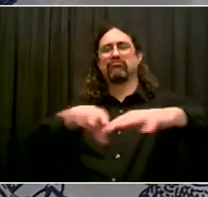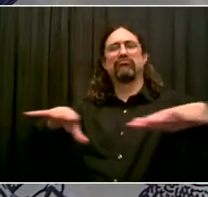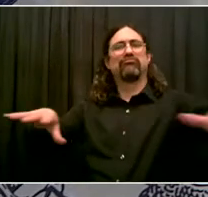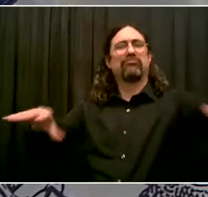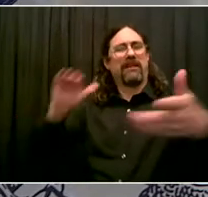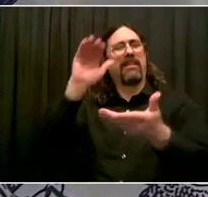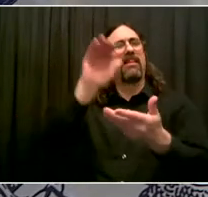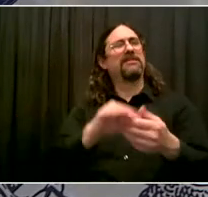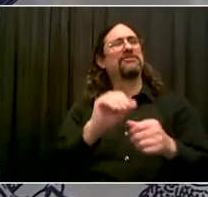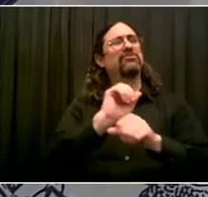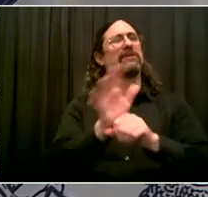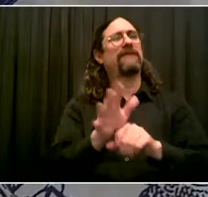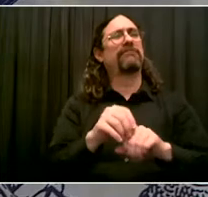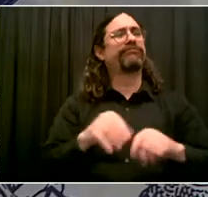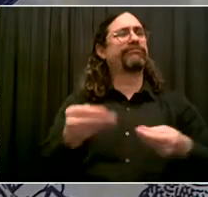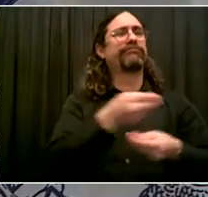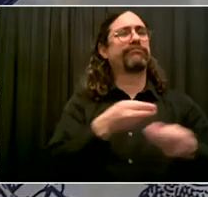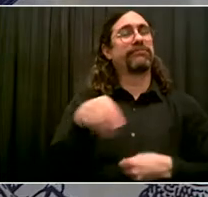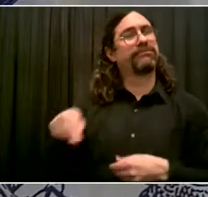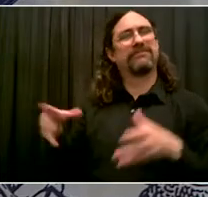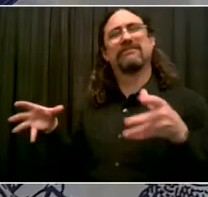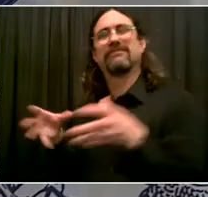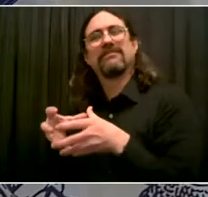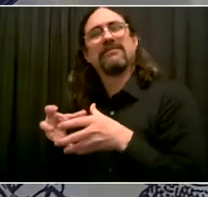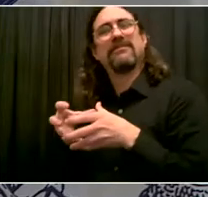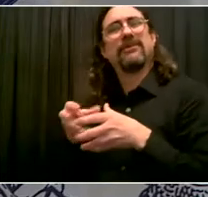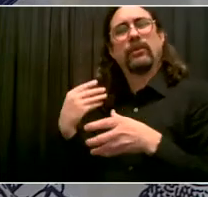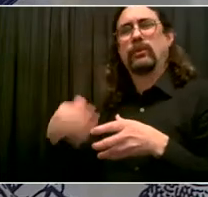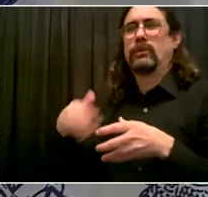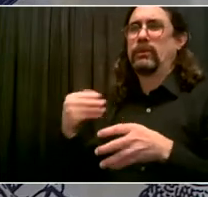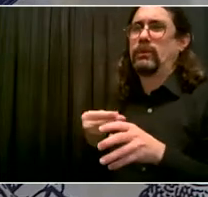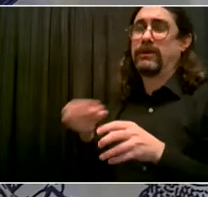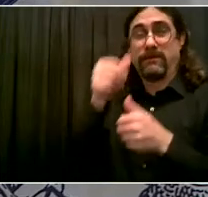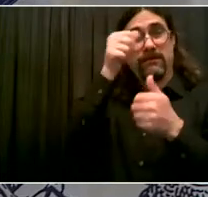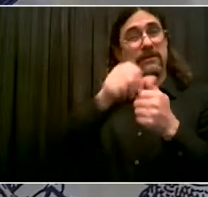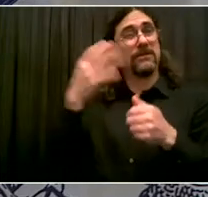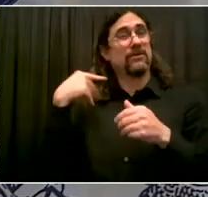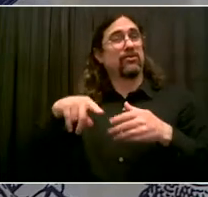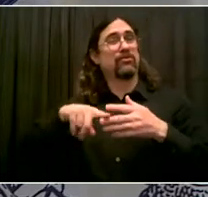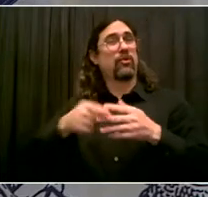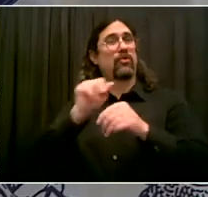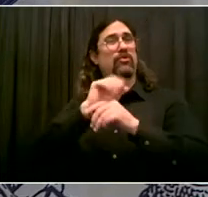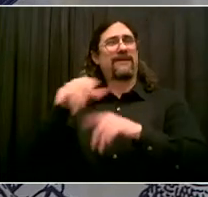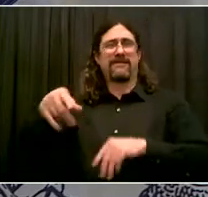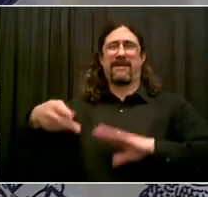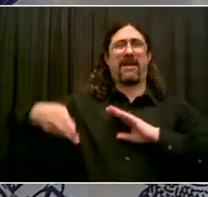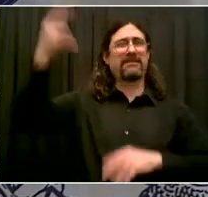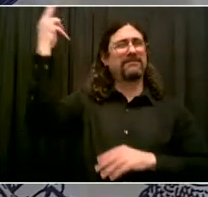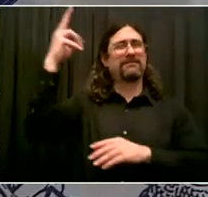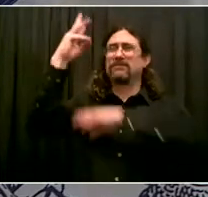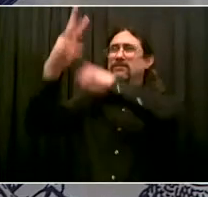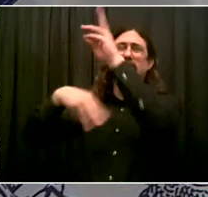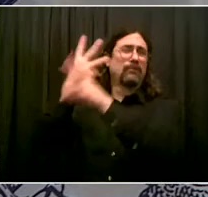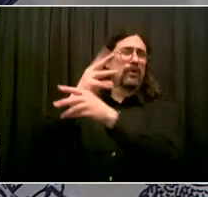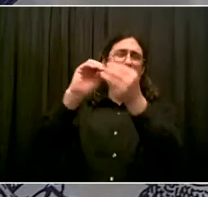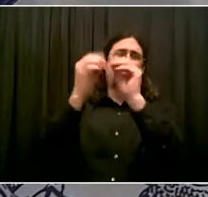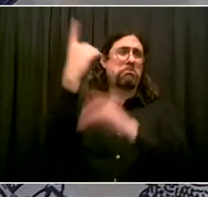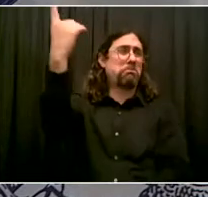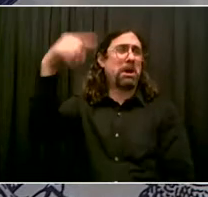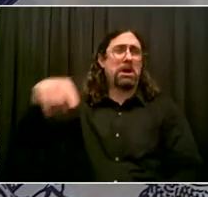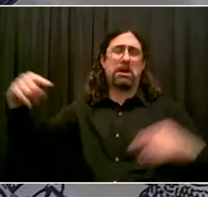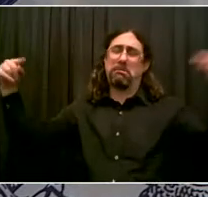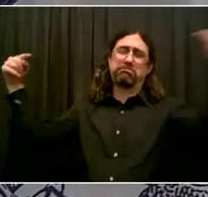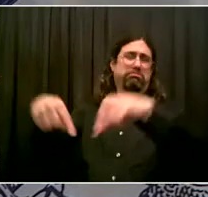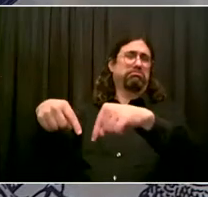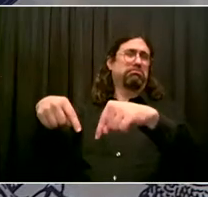can see the numbers moving and you can see the triumph of what's been done with our public schools and how safe they are. So, yes, that